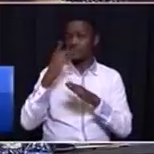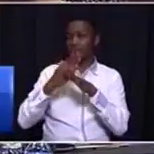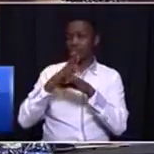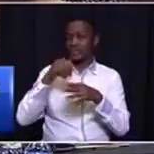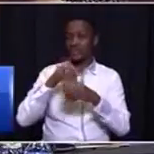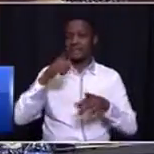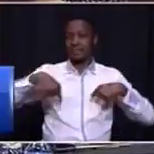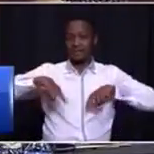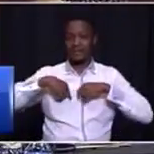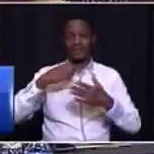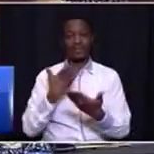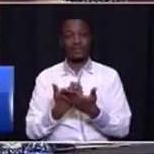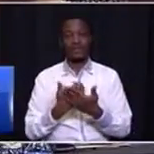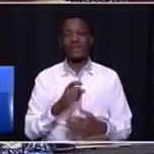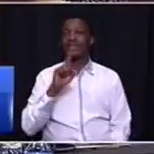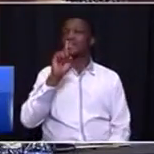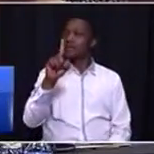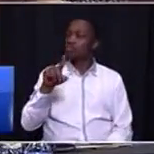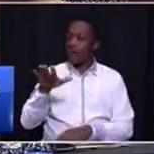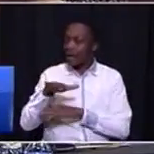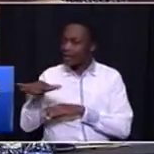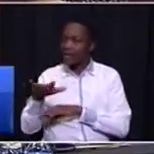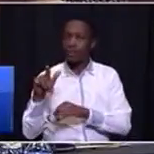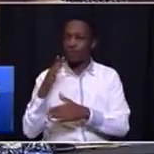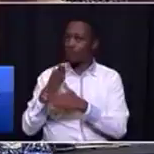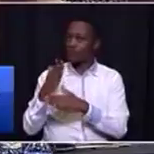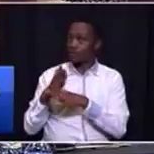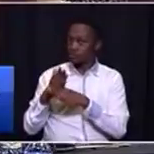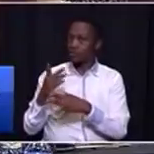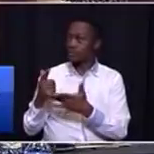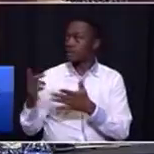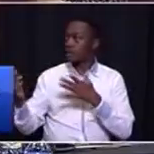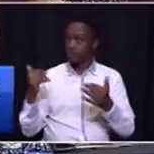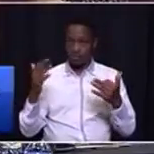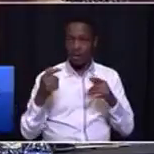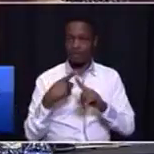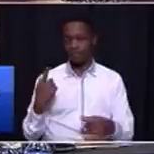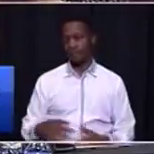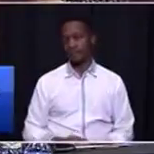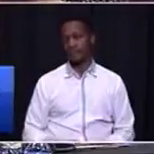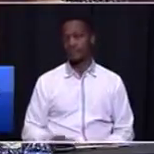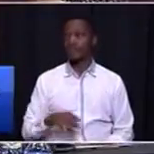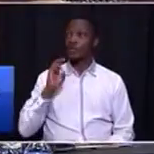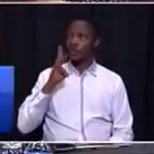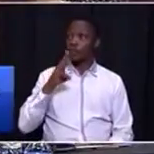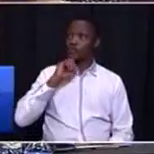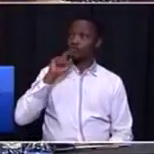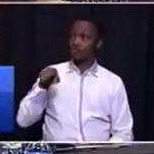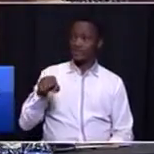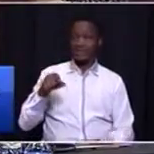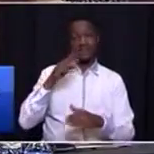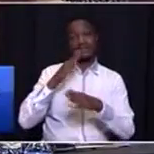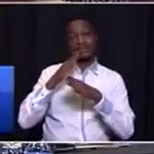So that's one area of the job targets, where the jobs are going to come from. We will use this budget to